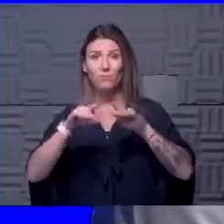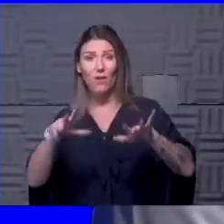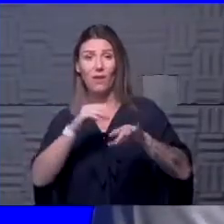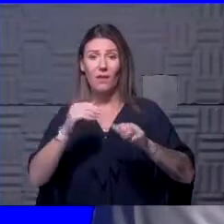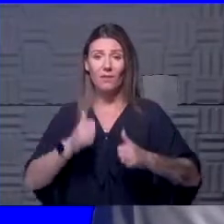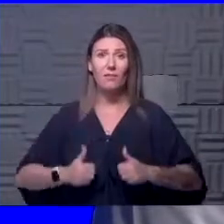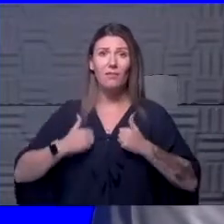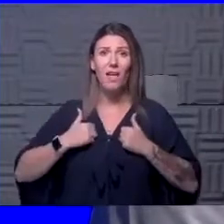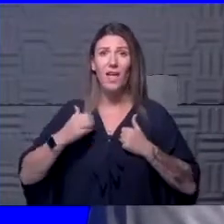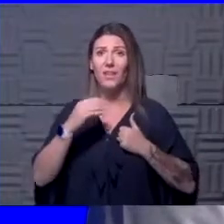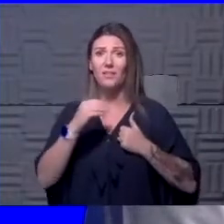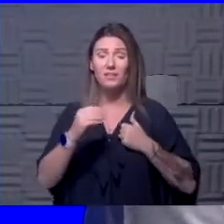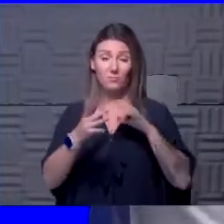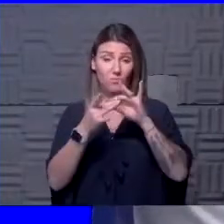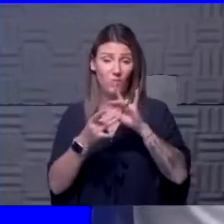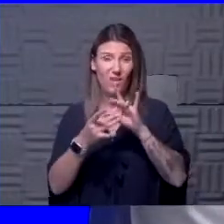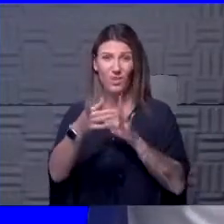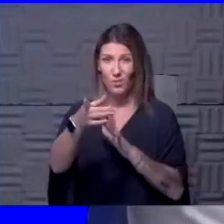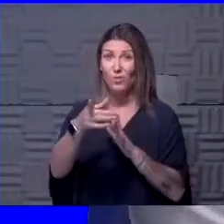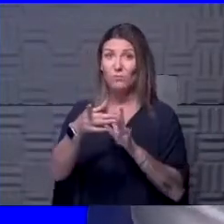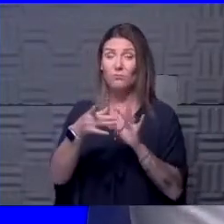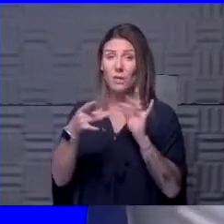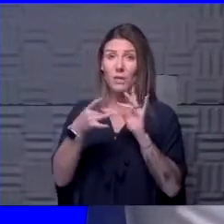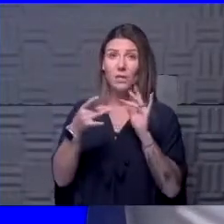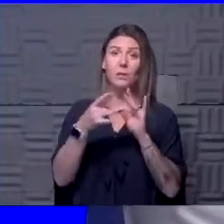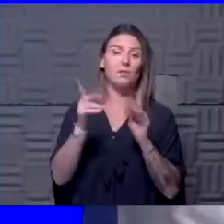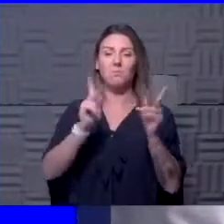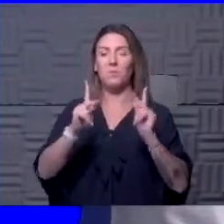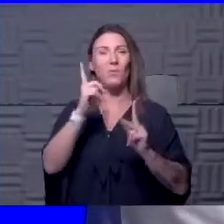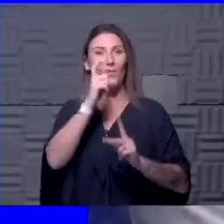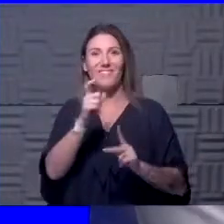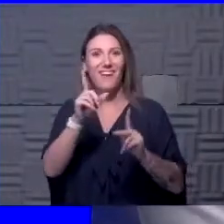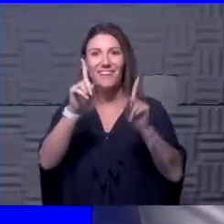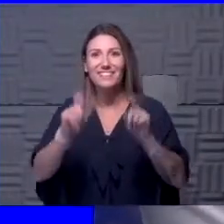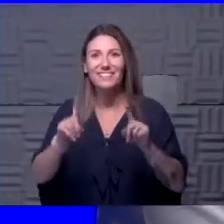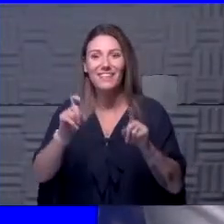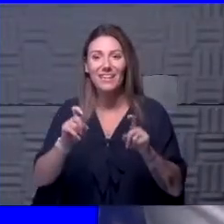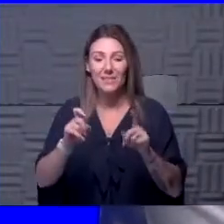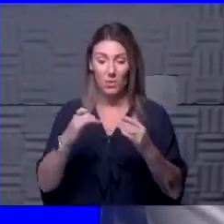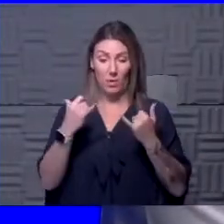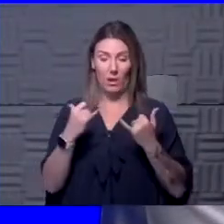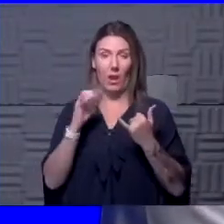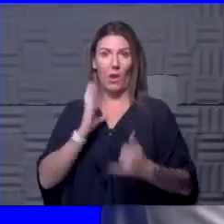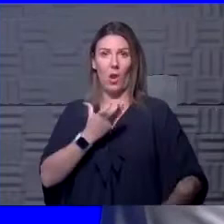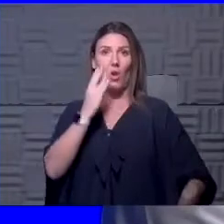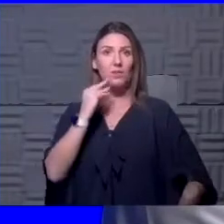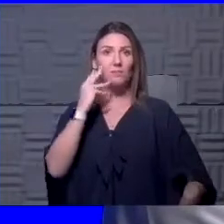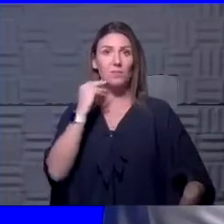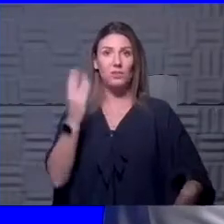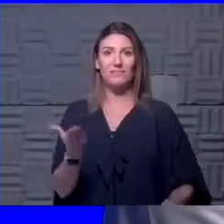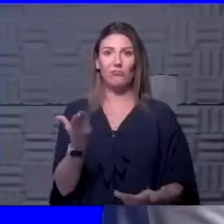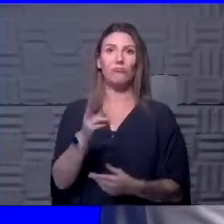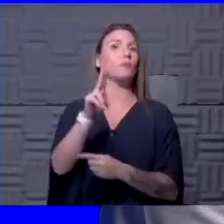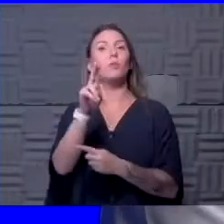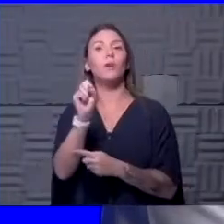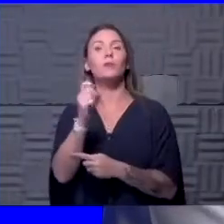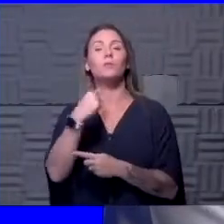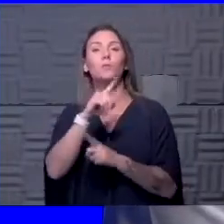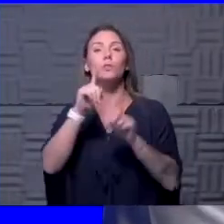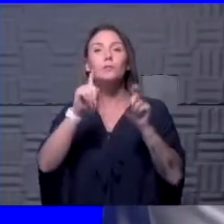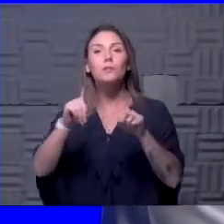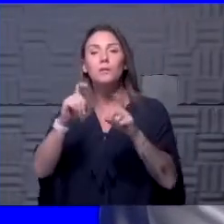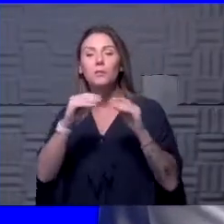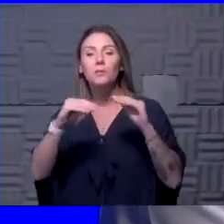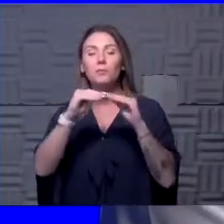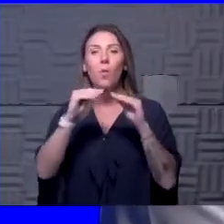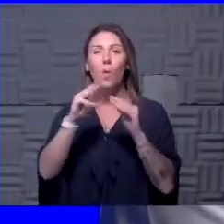study that you're referring to from, you know, like you said, people weren't testing. As we are getting to our experience here in the United States, we are testing more. That study